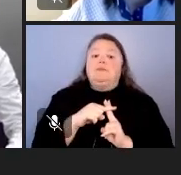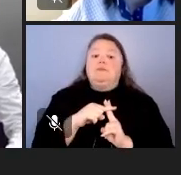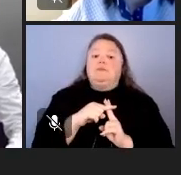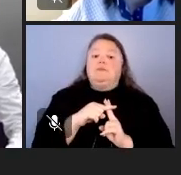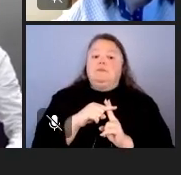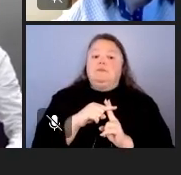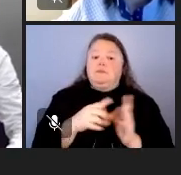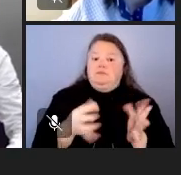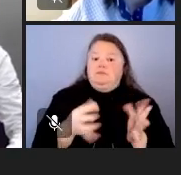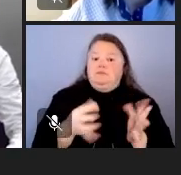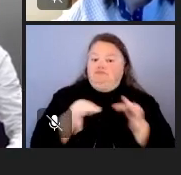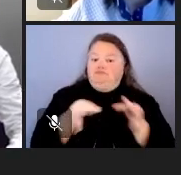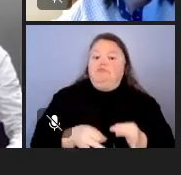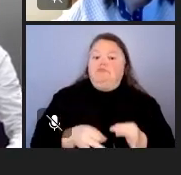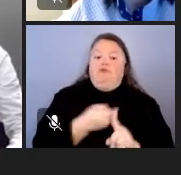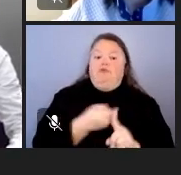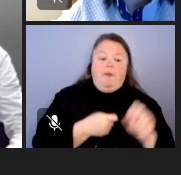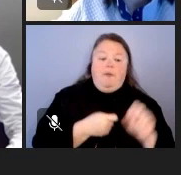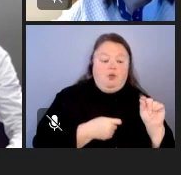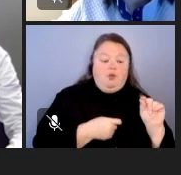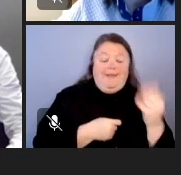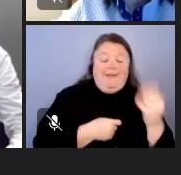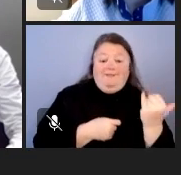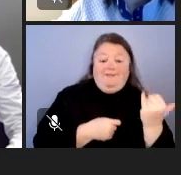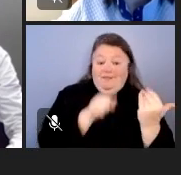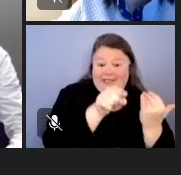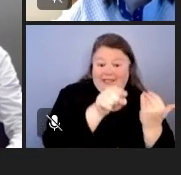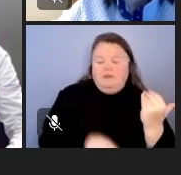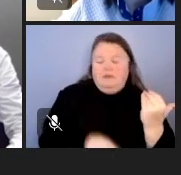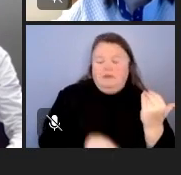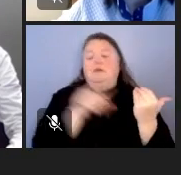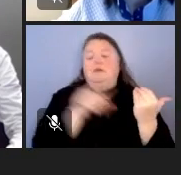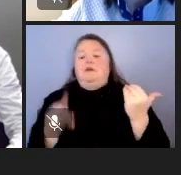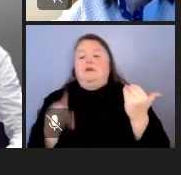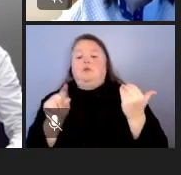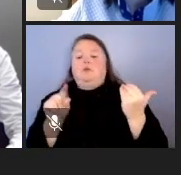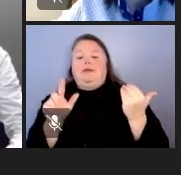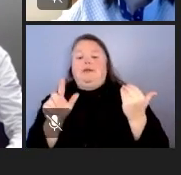the years, like from 2015 to now in 2023.